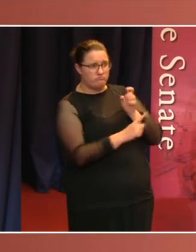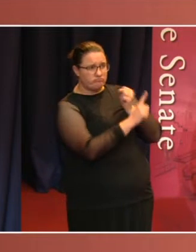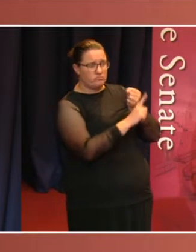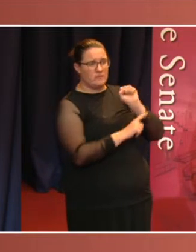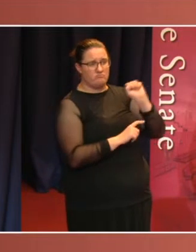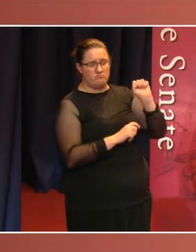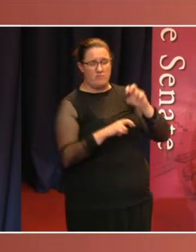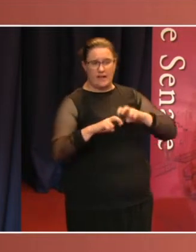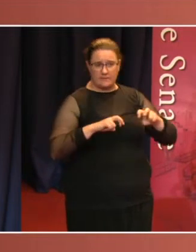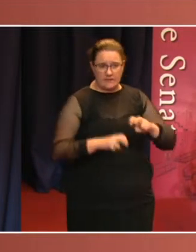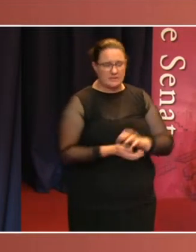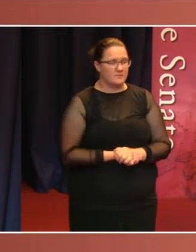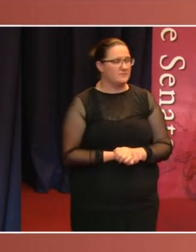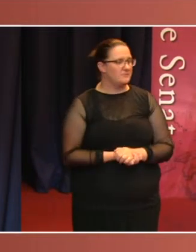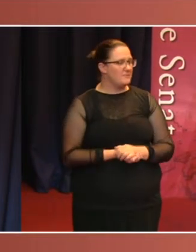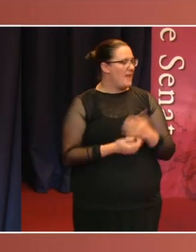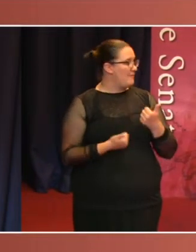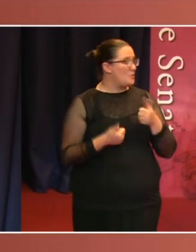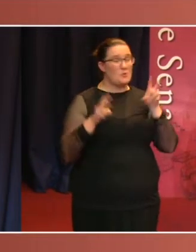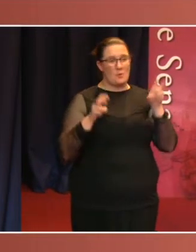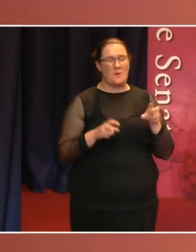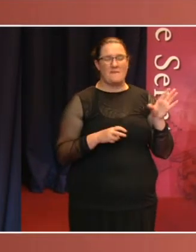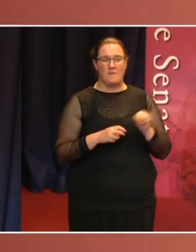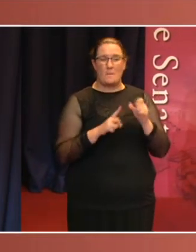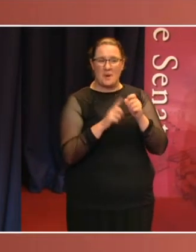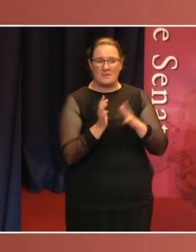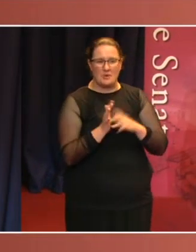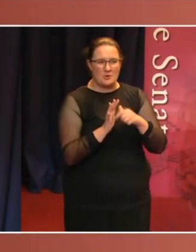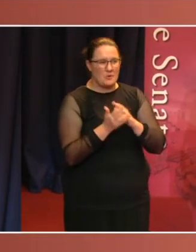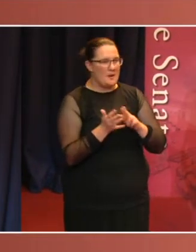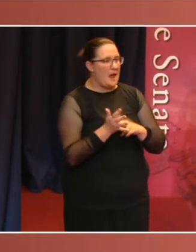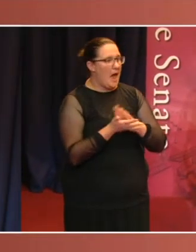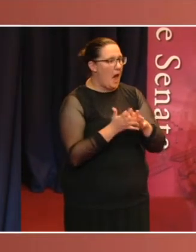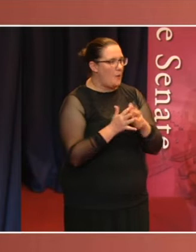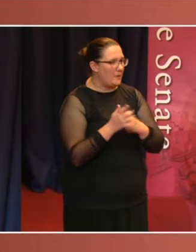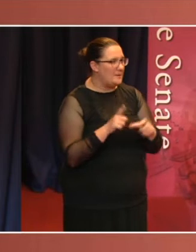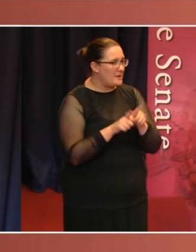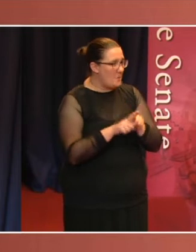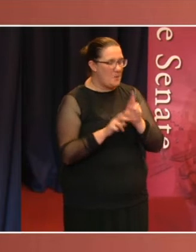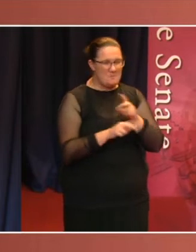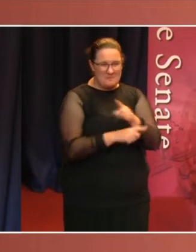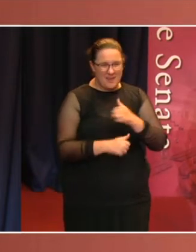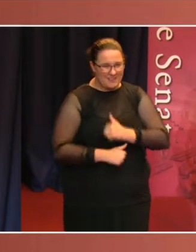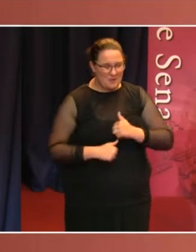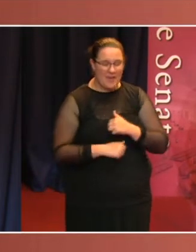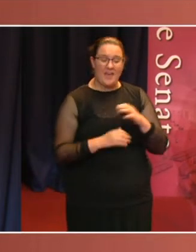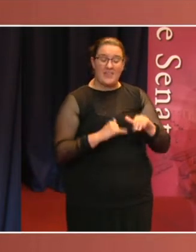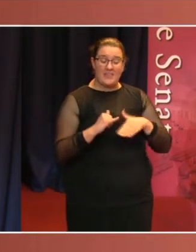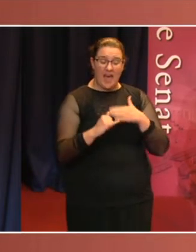from former Prime Minister John Howard there, which I'm sure you'll all enjoy. I will come back at the end with what we believe can